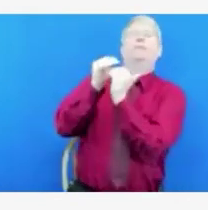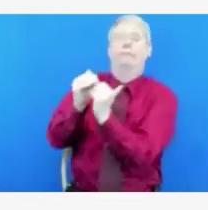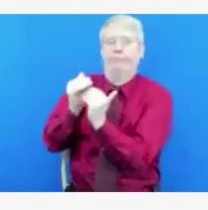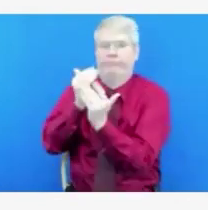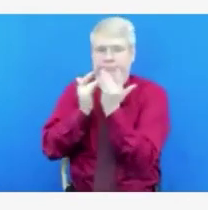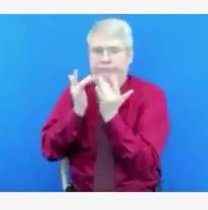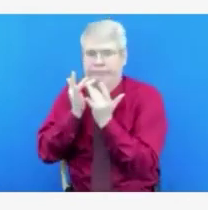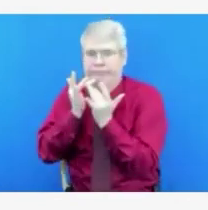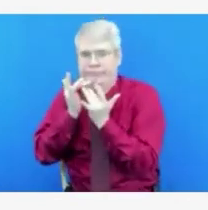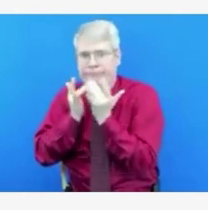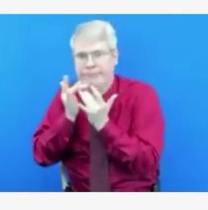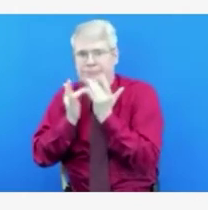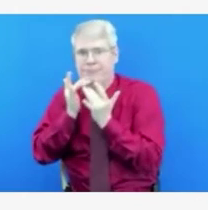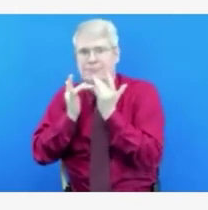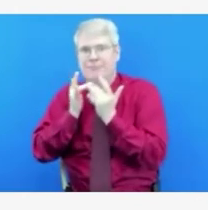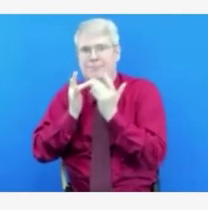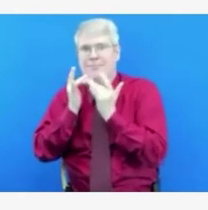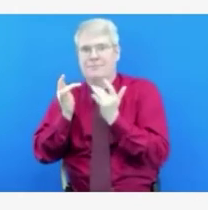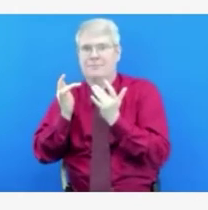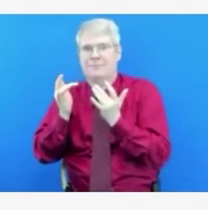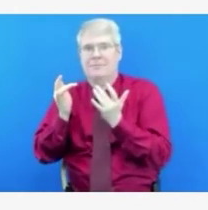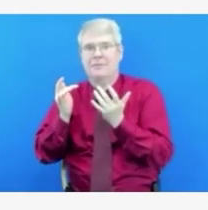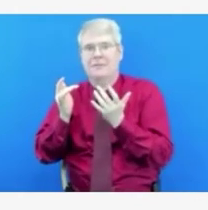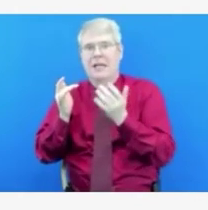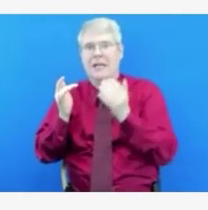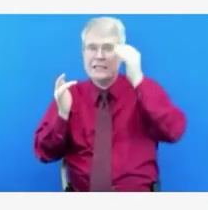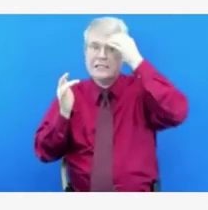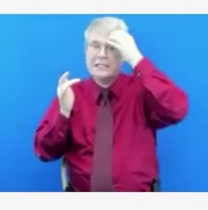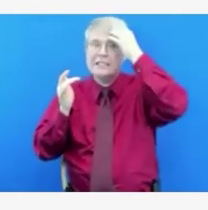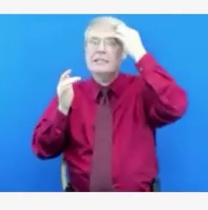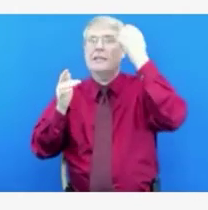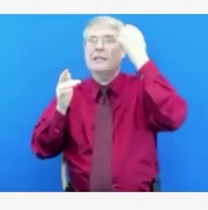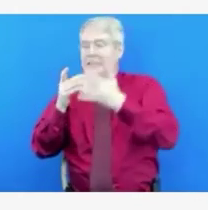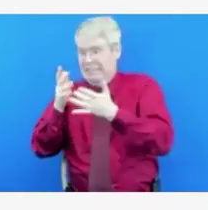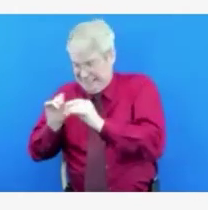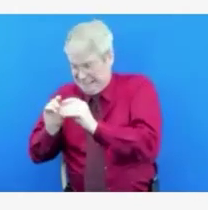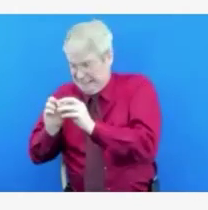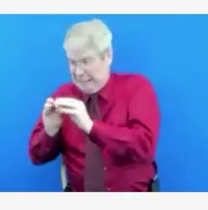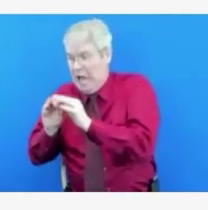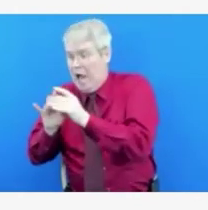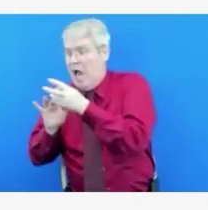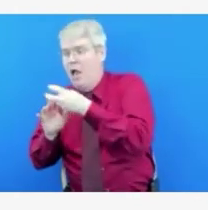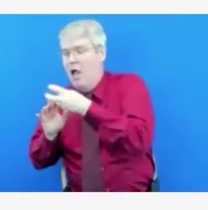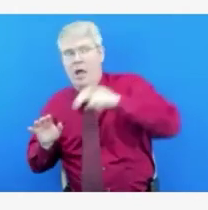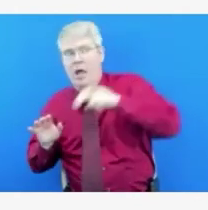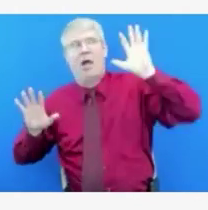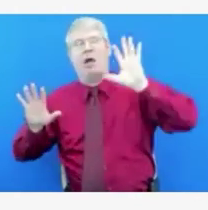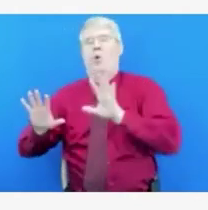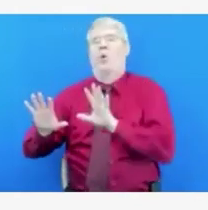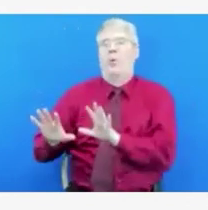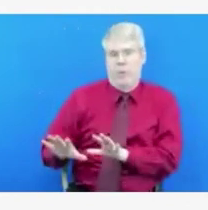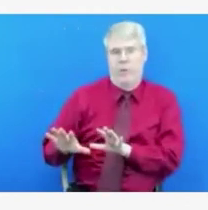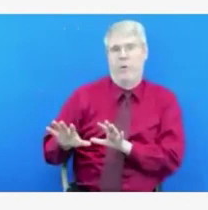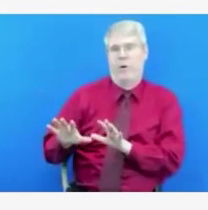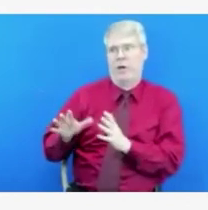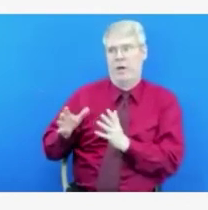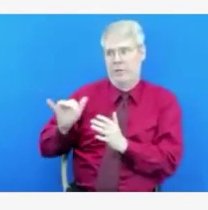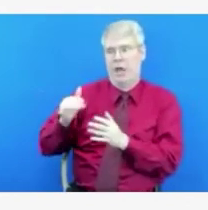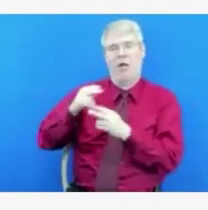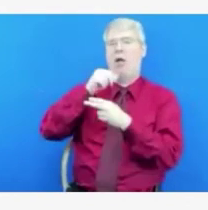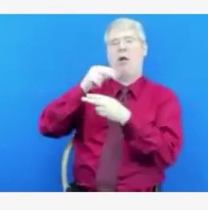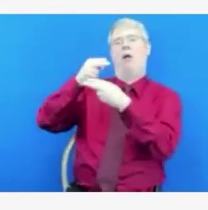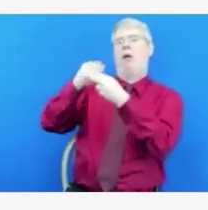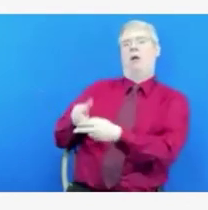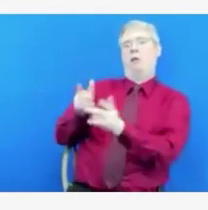a couple hours, and then that takes you back out. And so what we've found is that for most of the, particularly critical access hospitals, it's very